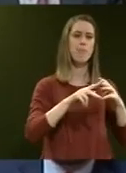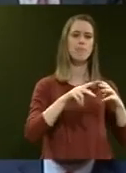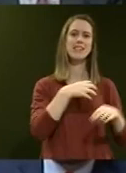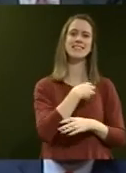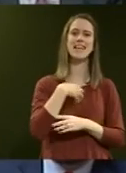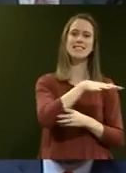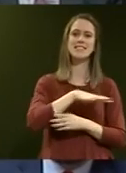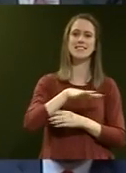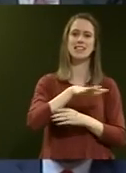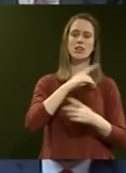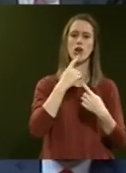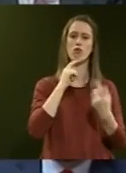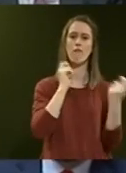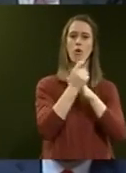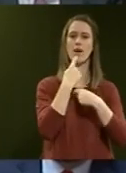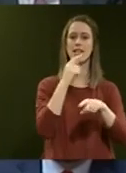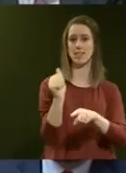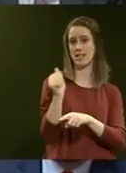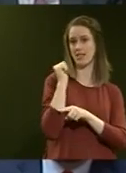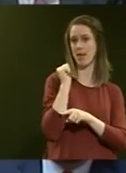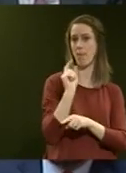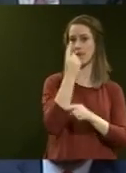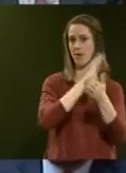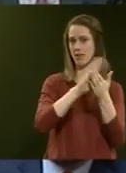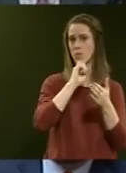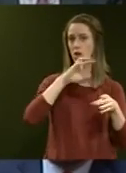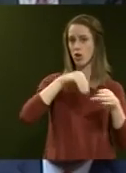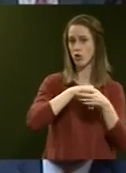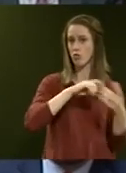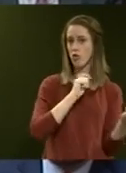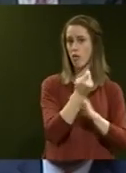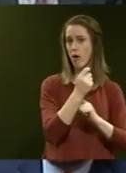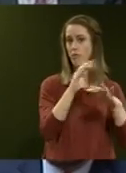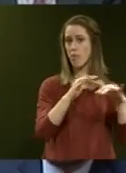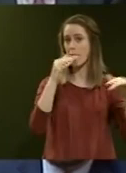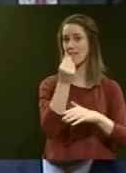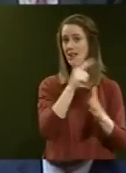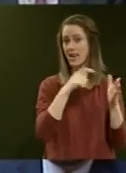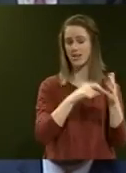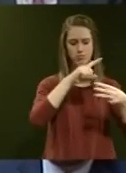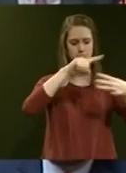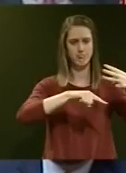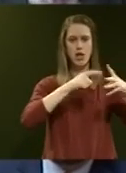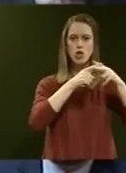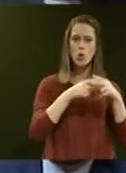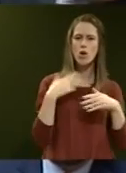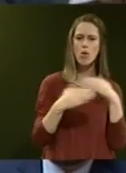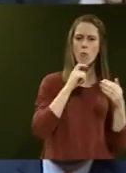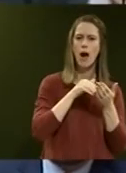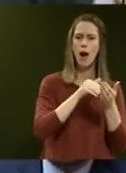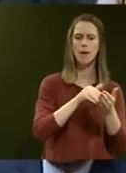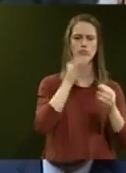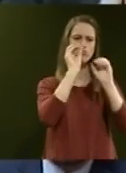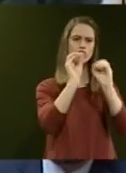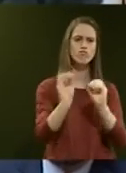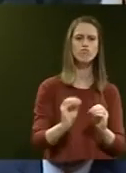reform announced by Minister Hipkins yesterday, which will also include reform of the Public Finance Act. Together, these tools and processes will help us